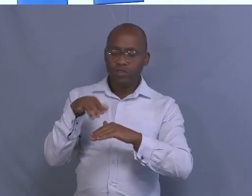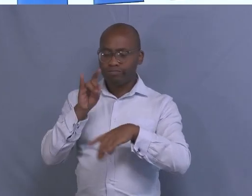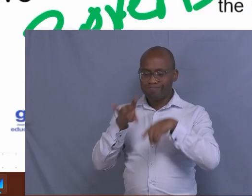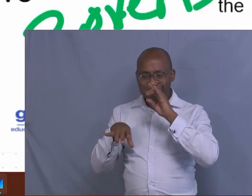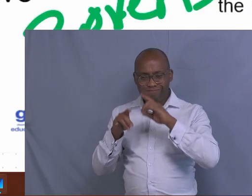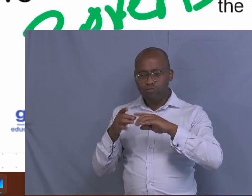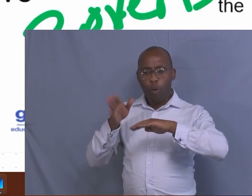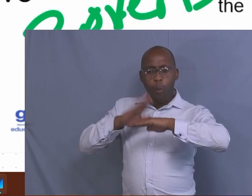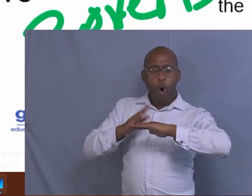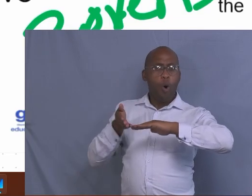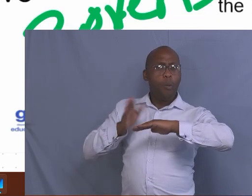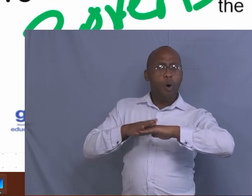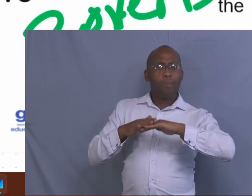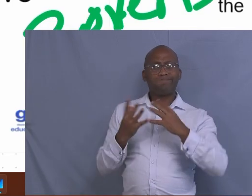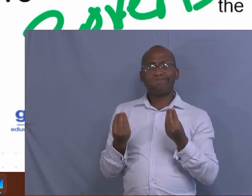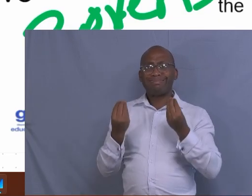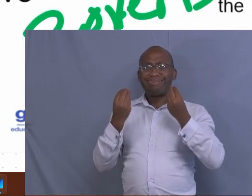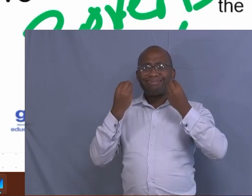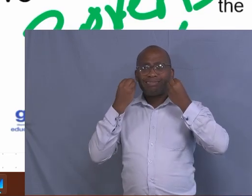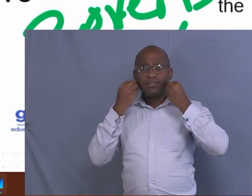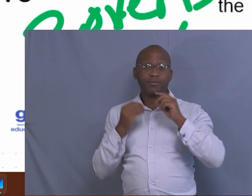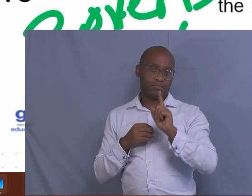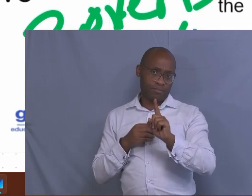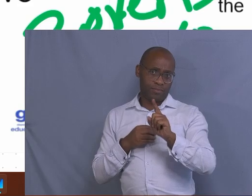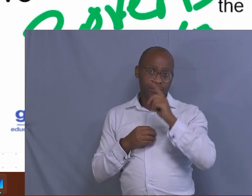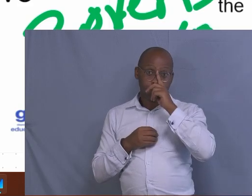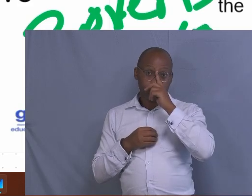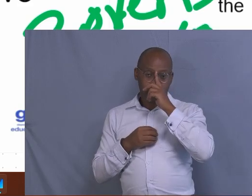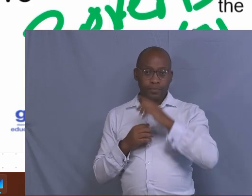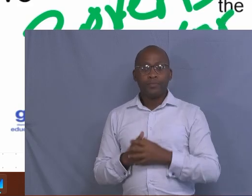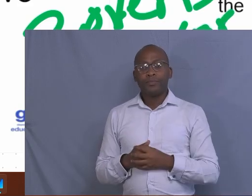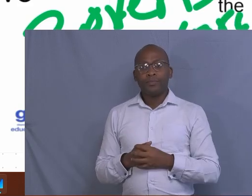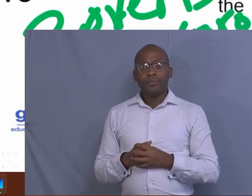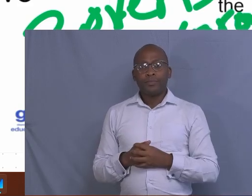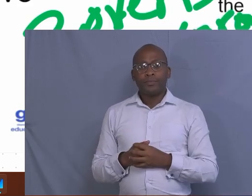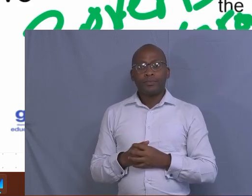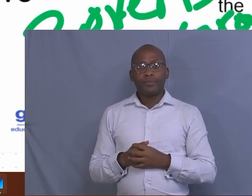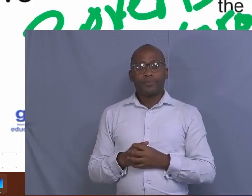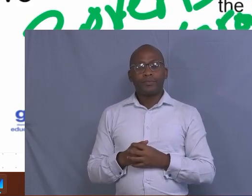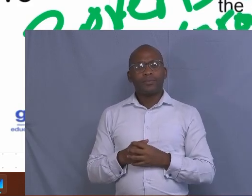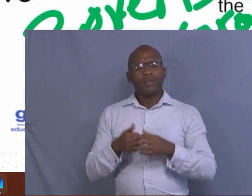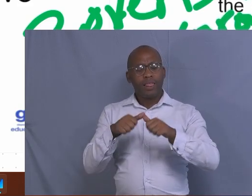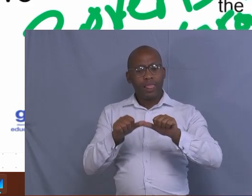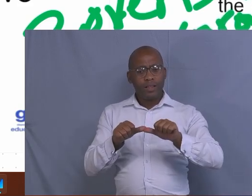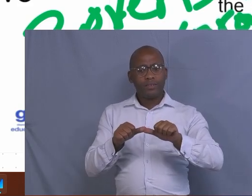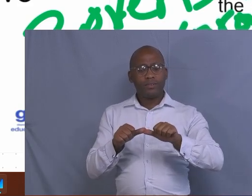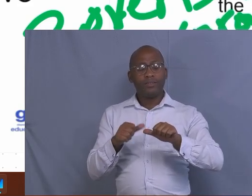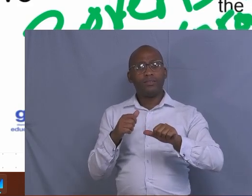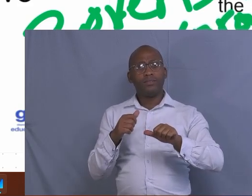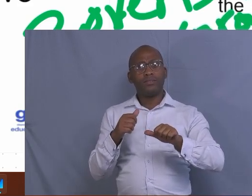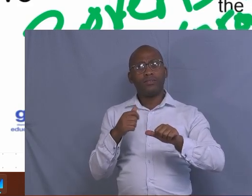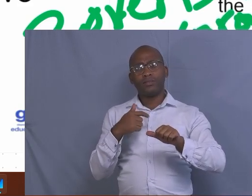Instead of saying conserve because you might forget that. Then let's move to